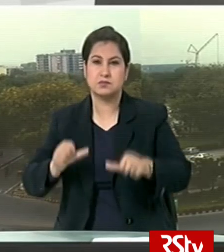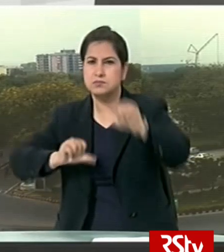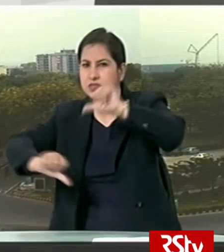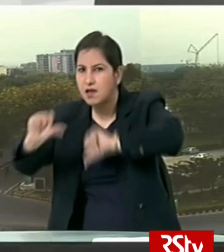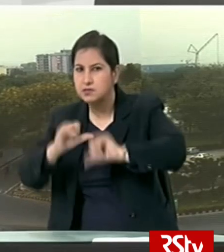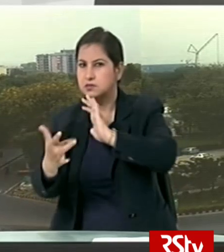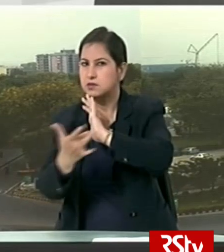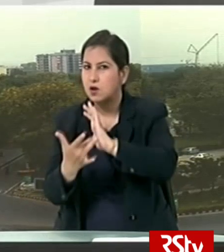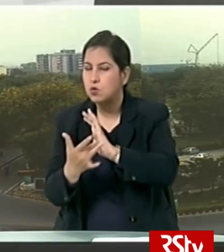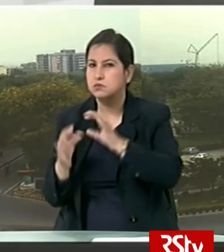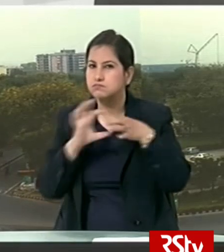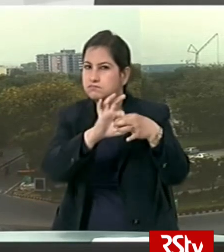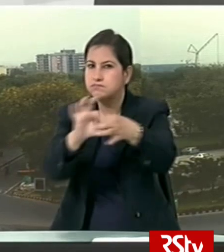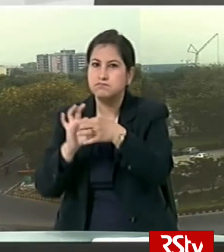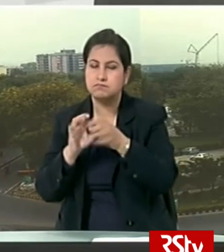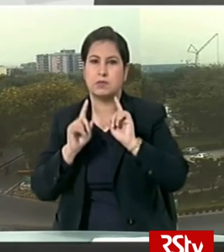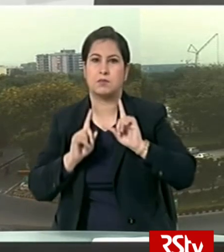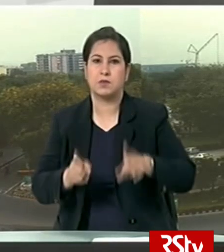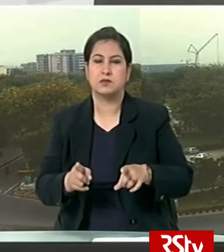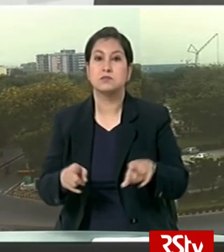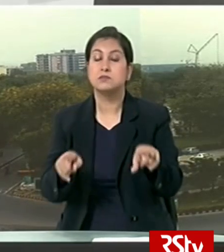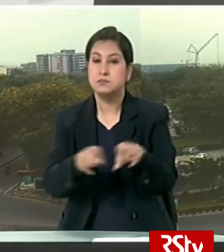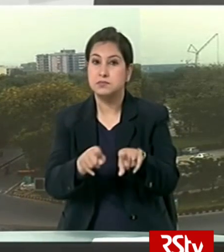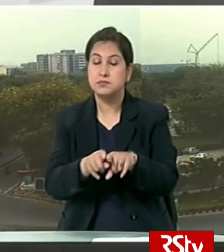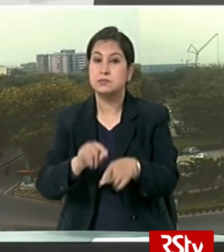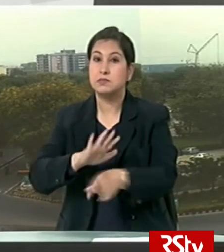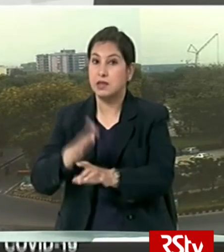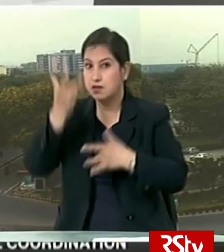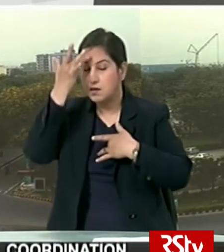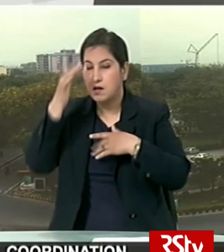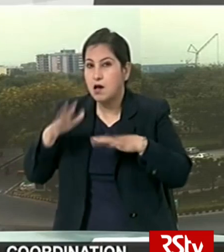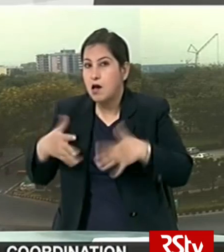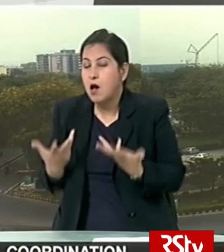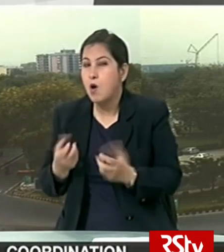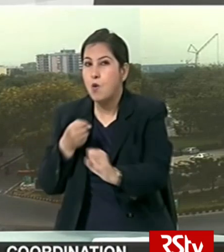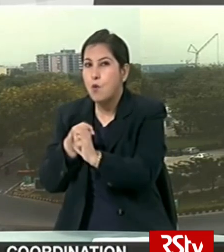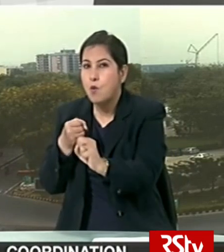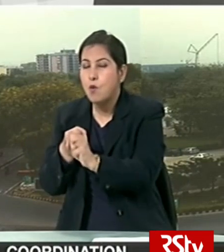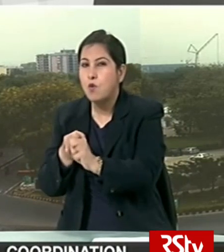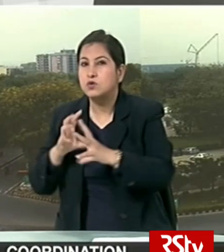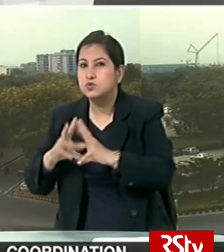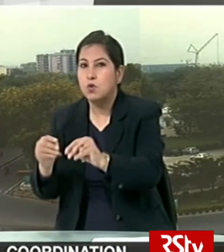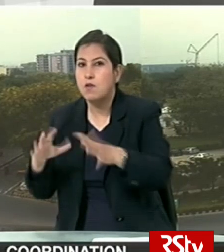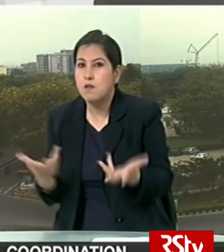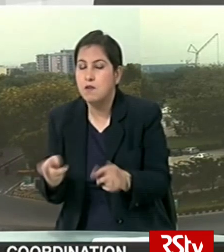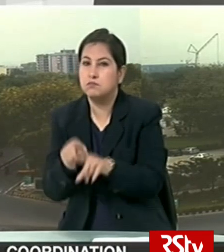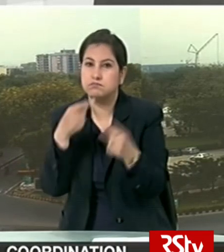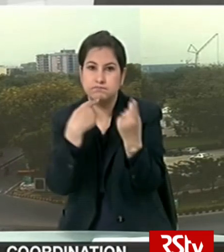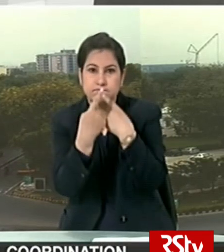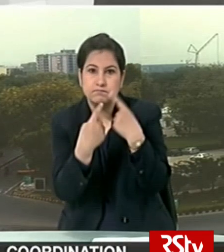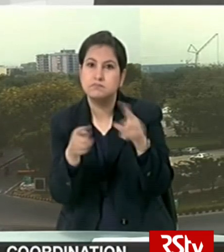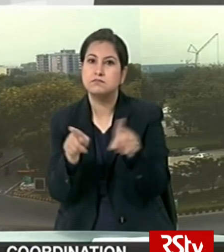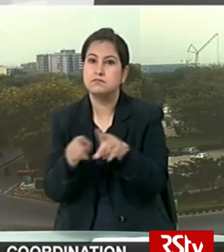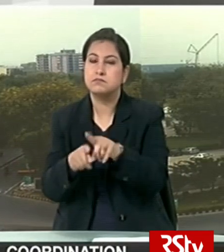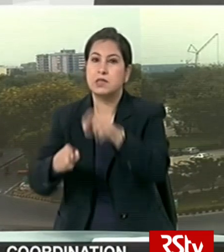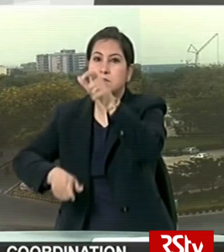on scientific innovation to combat the pandemic PM Modi highlighted India's conscious approach in its fight against the health crisis